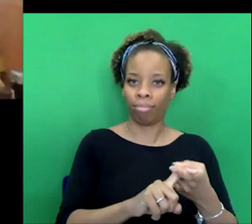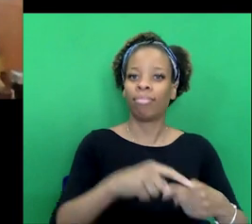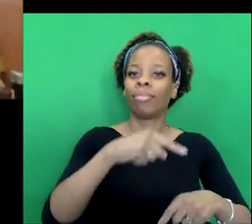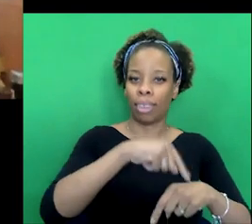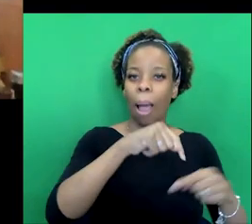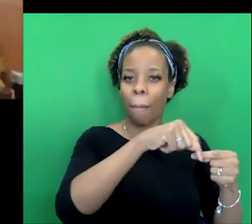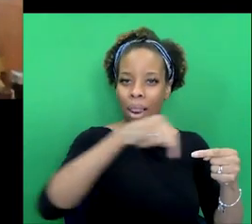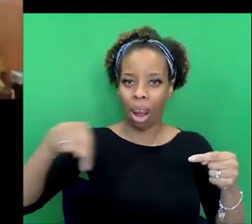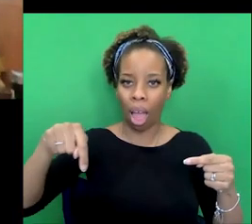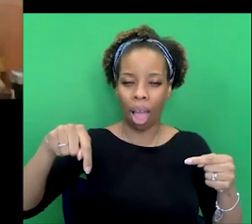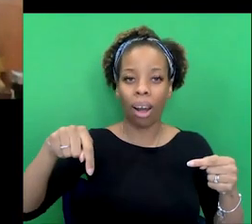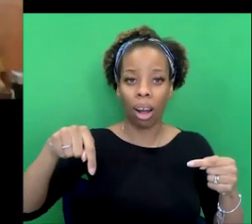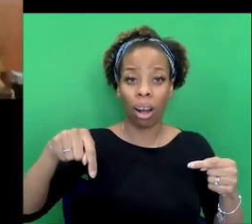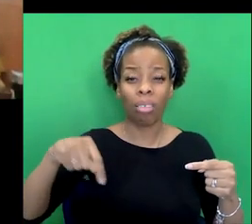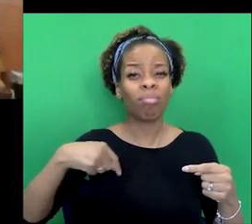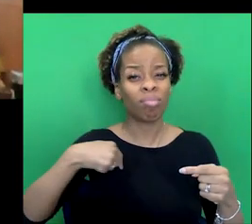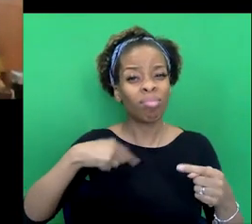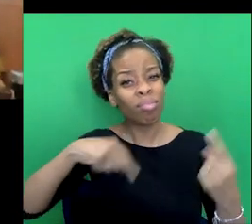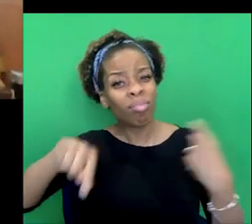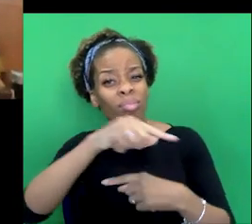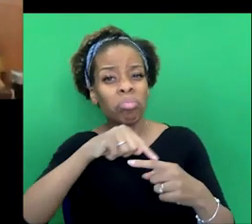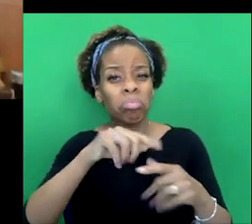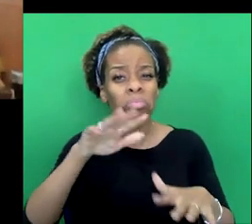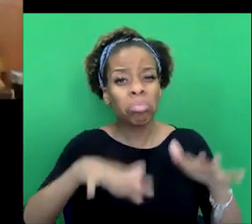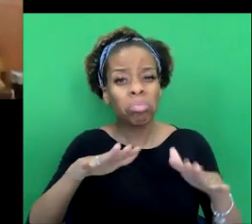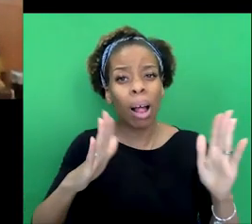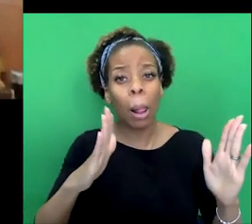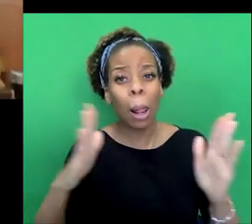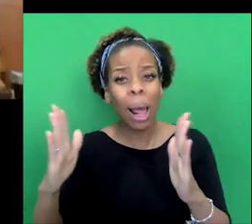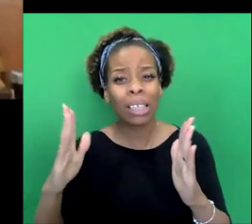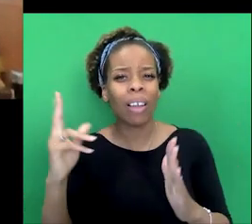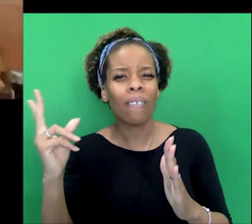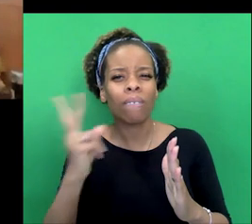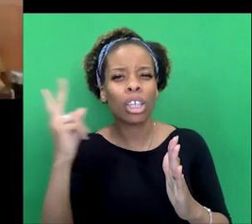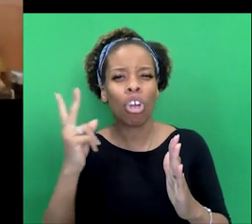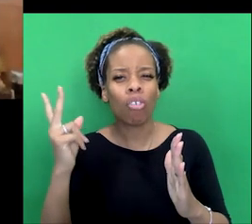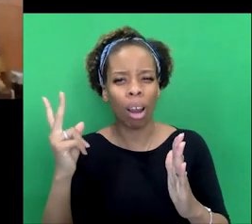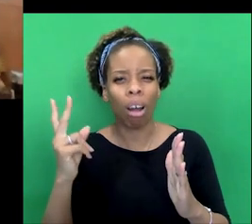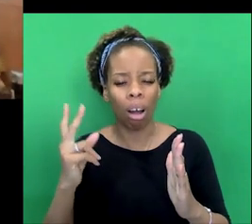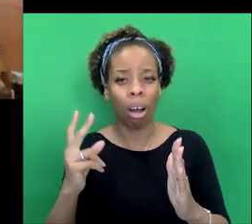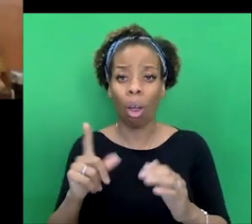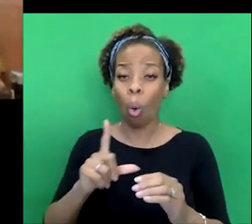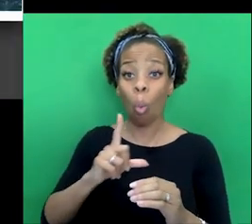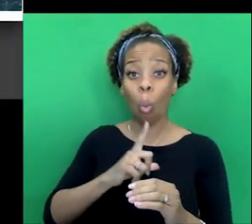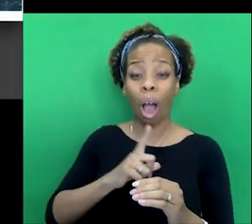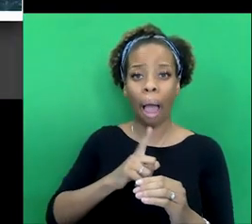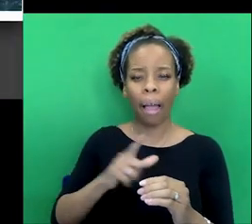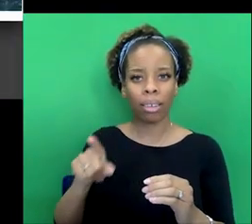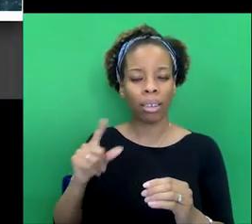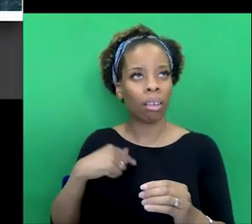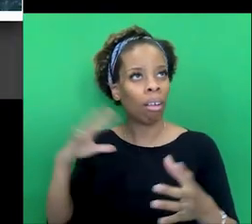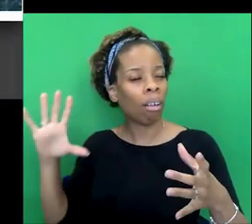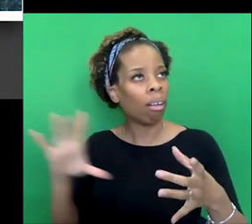that phase. So people, I think that's still in very much in the late Victorian period, that is how they relate to Holmes. And